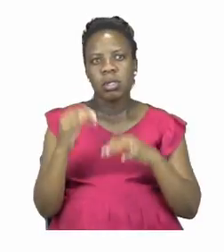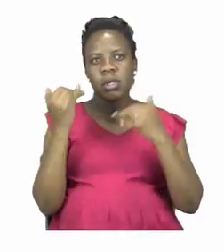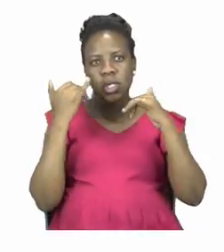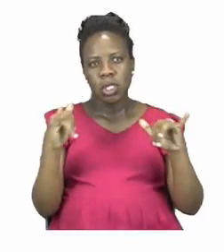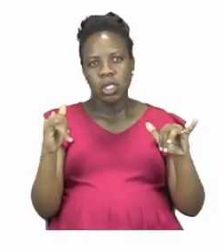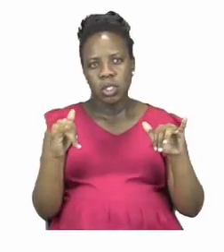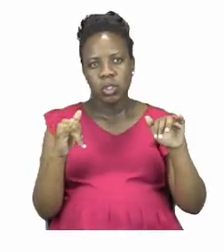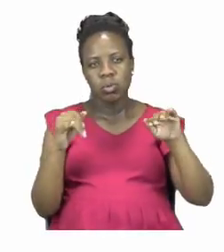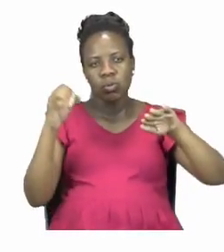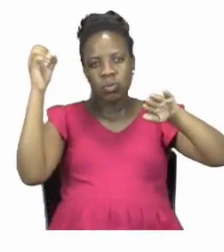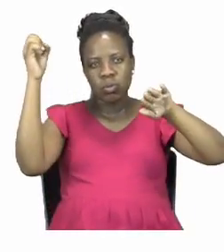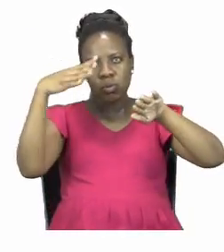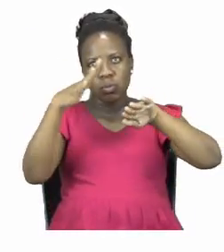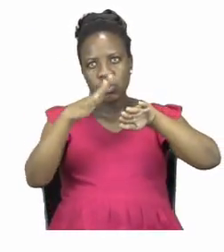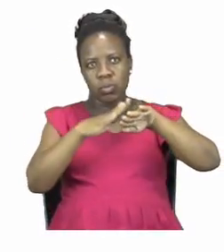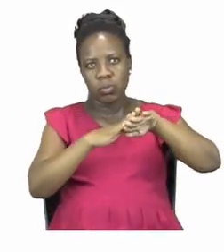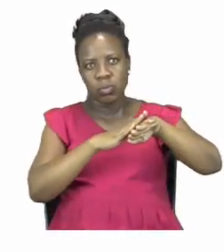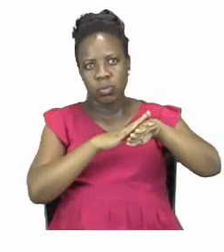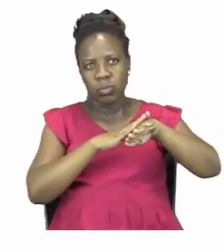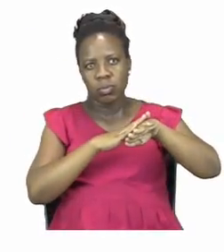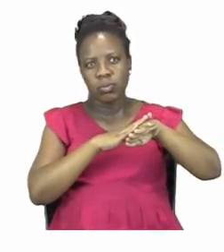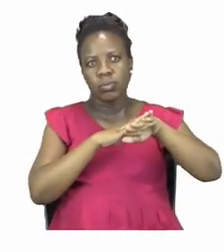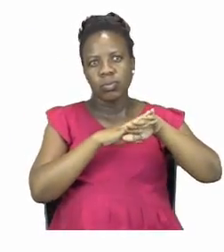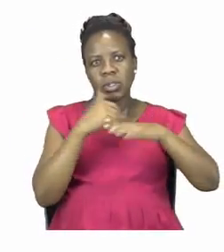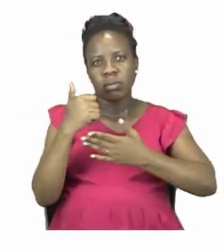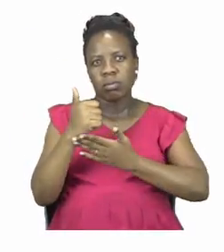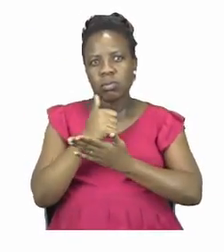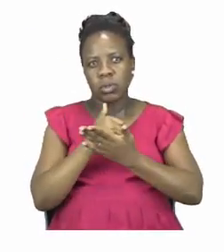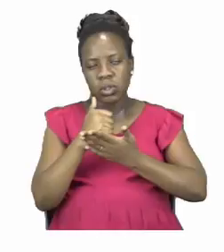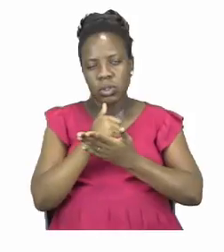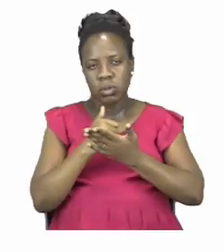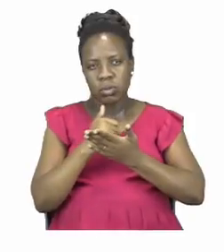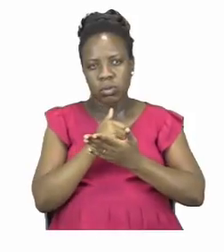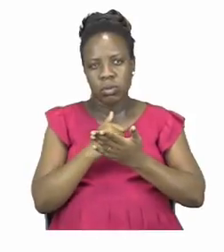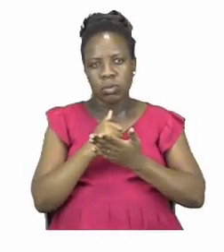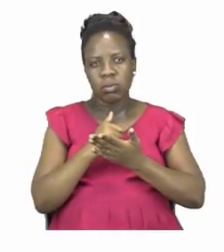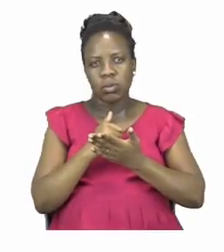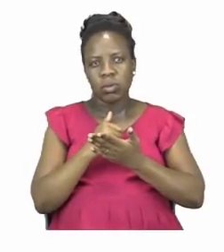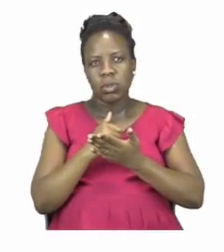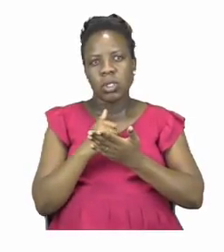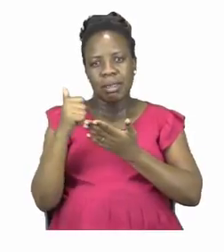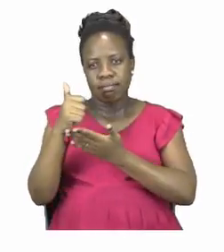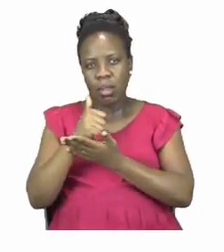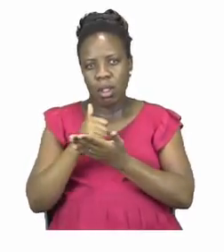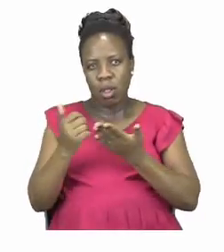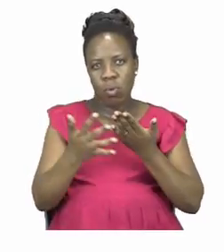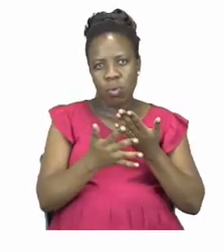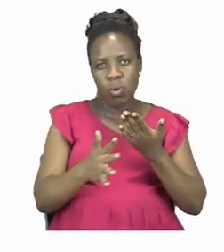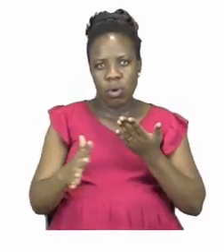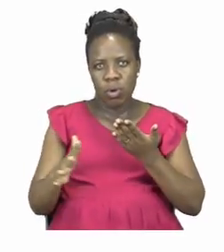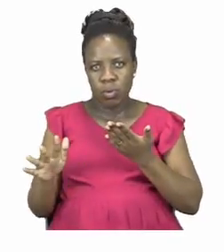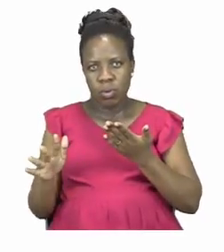boreholes, stars, moon, weather, movements, animals,